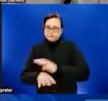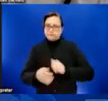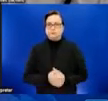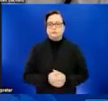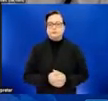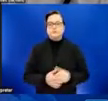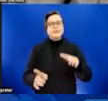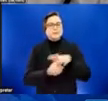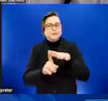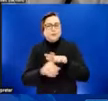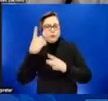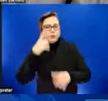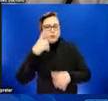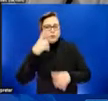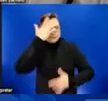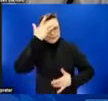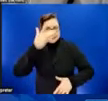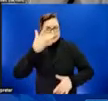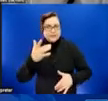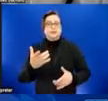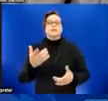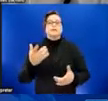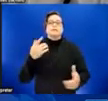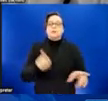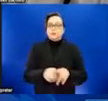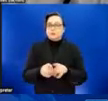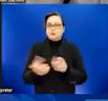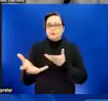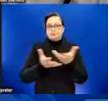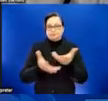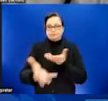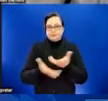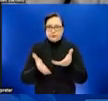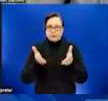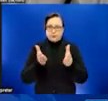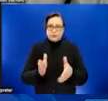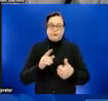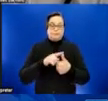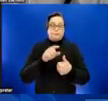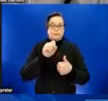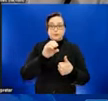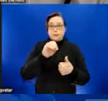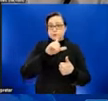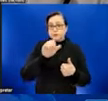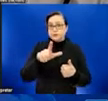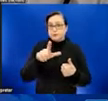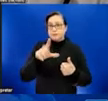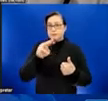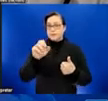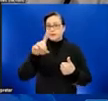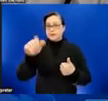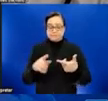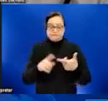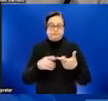to a range of communication channels, including social media and public health organization newsletters that work